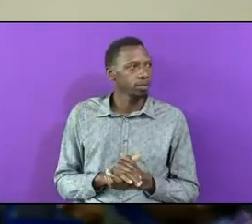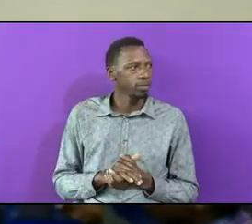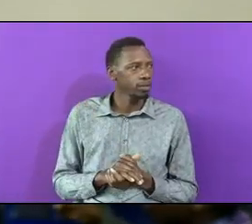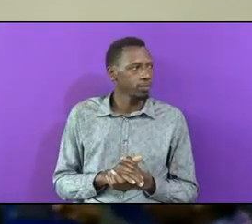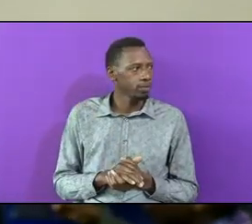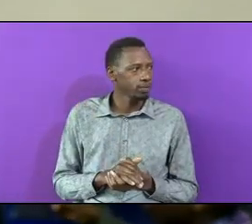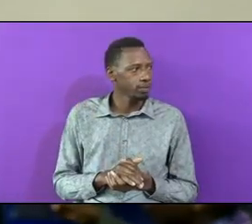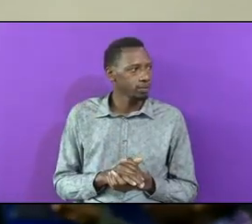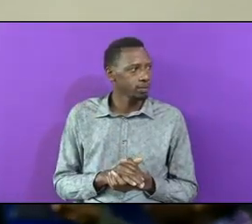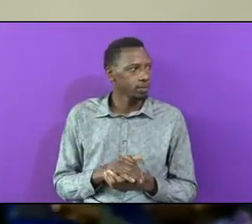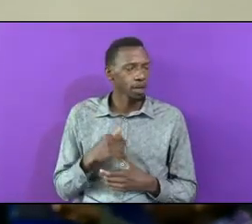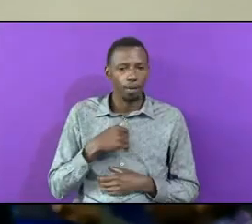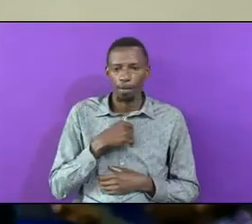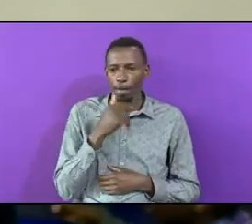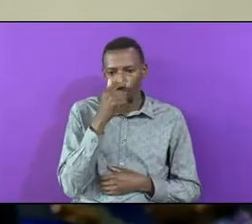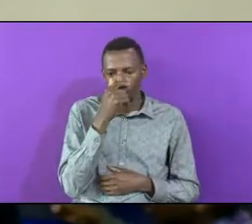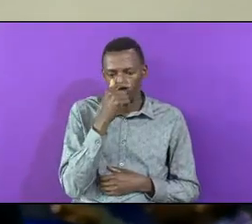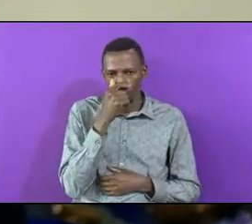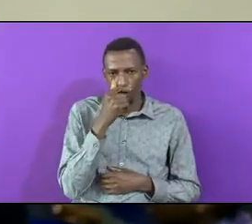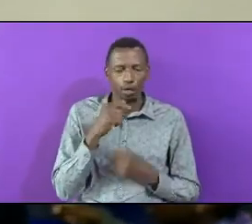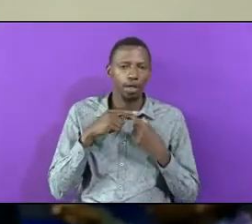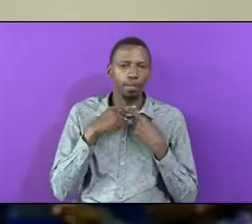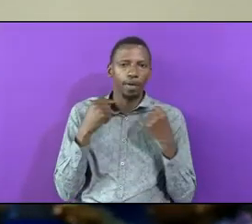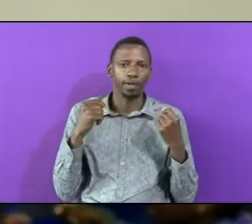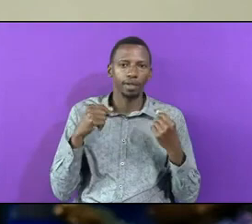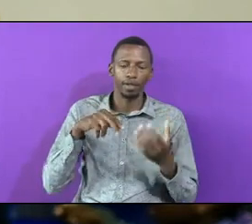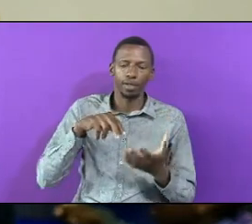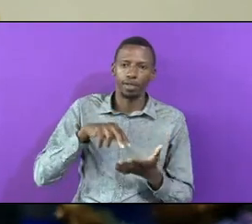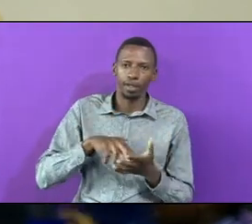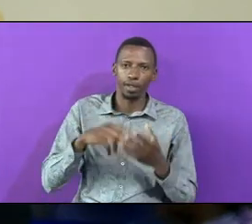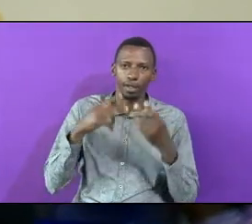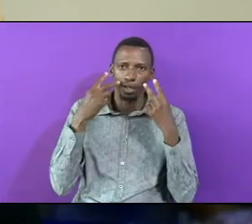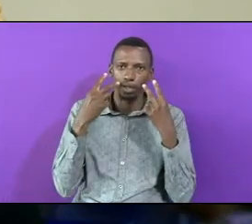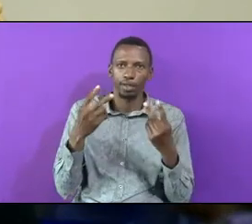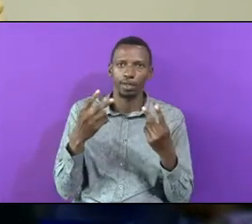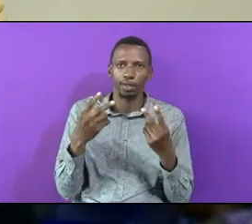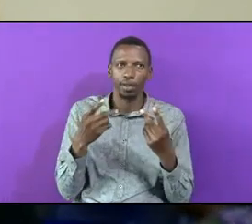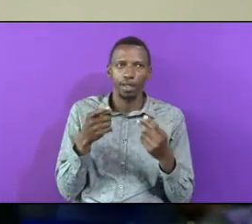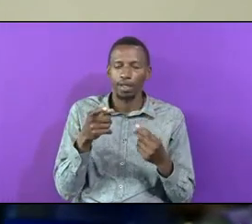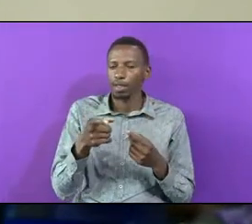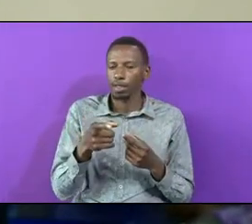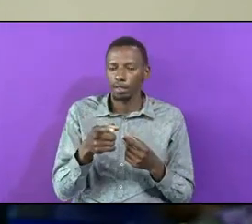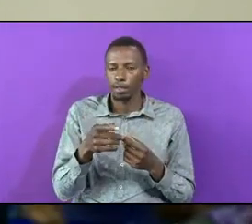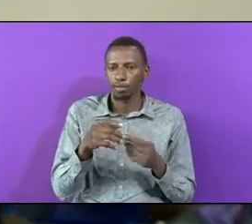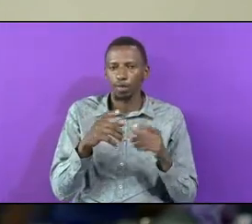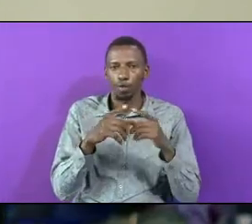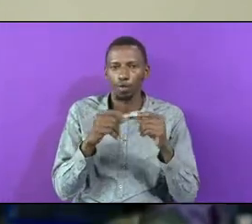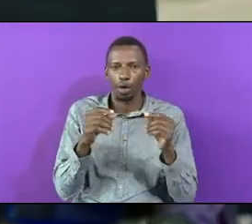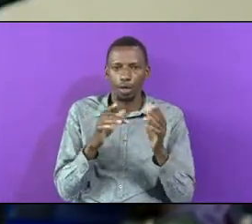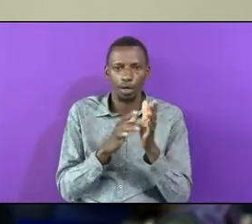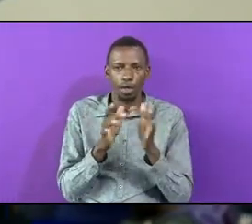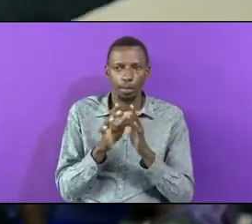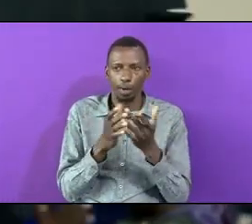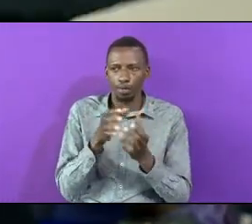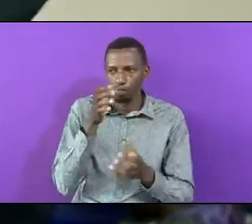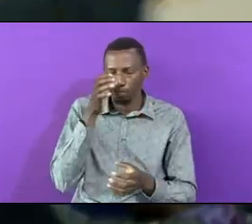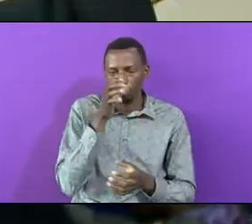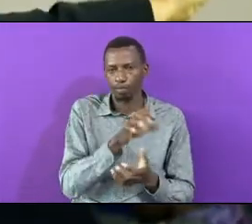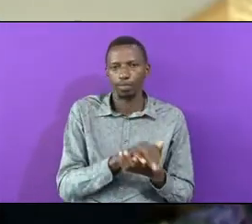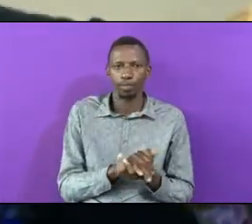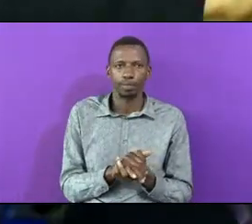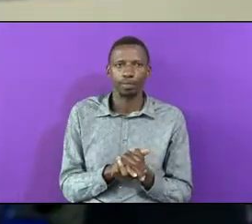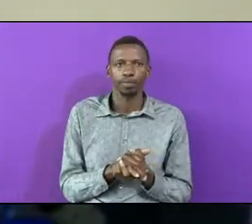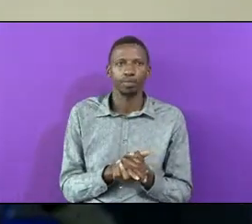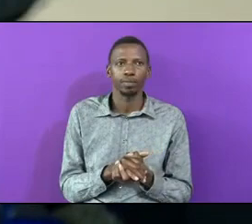I Wish the Pastors Would Stand And See That Schedule Has Been Ignored That's The You